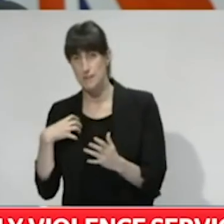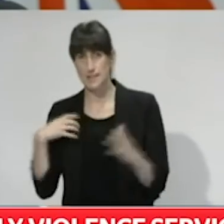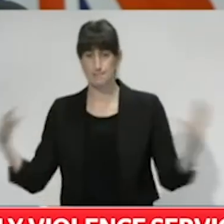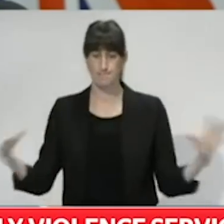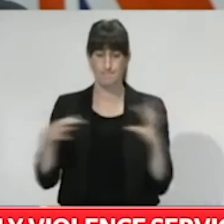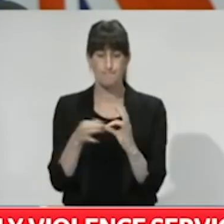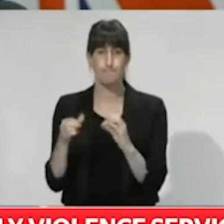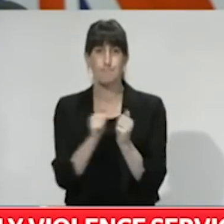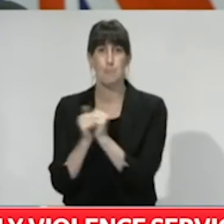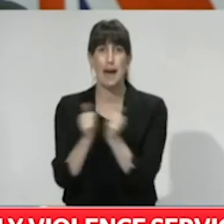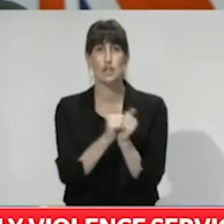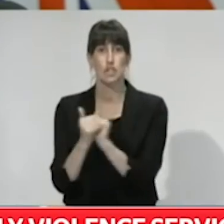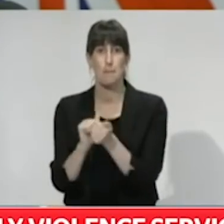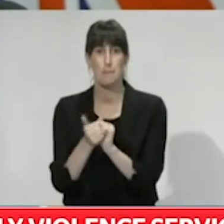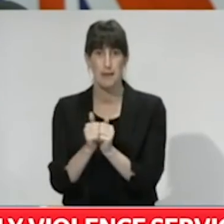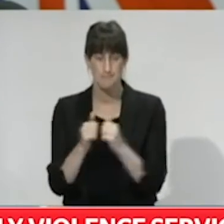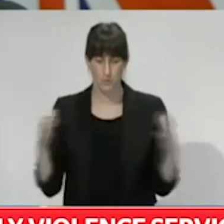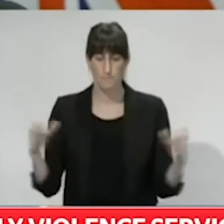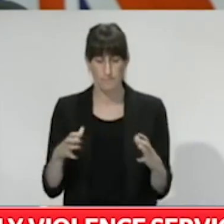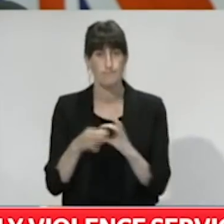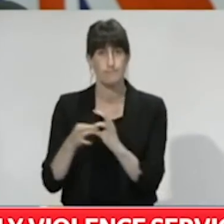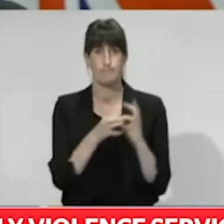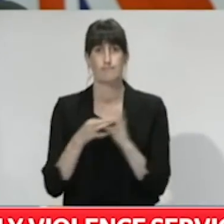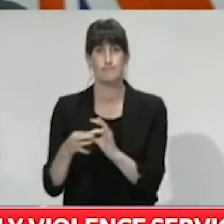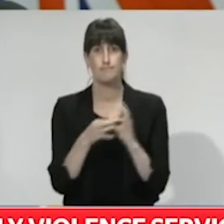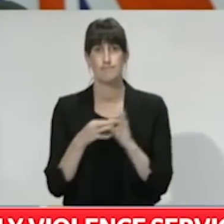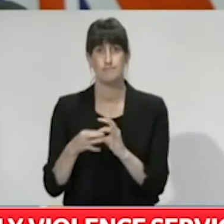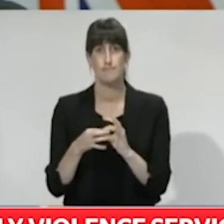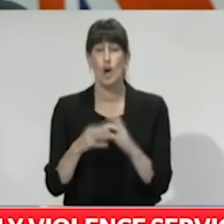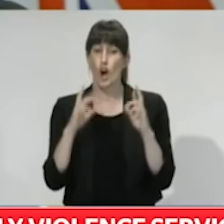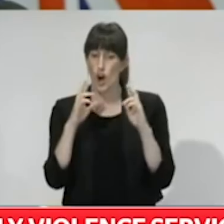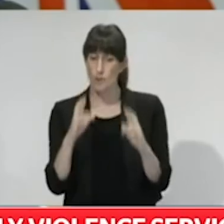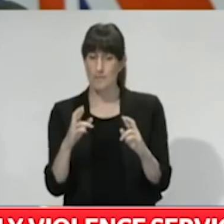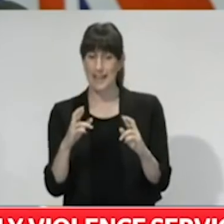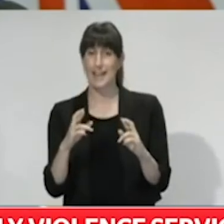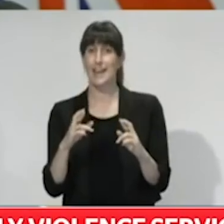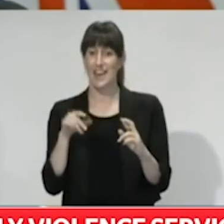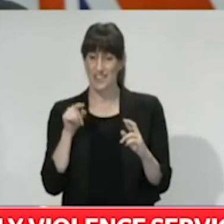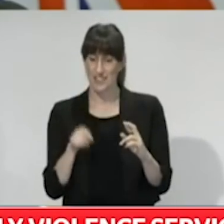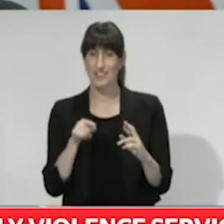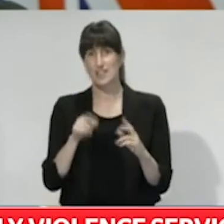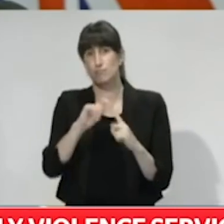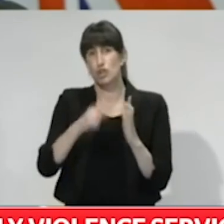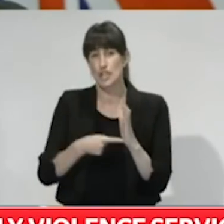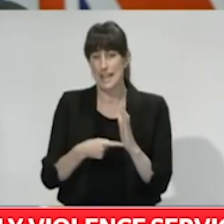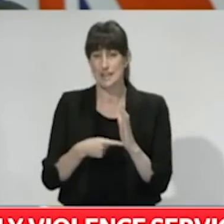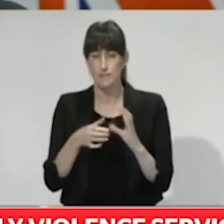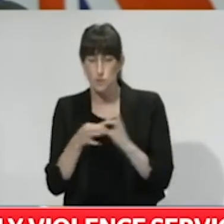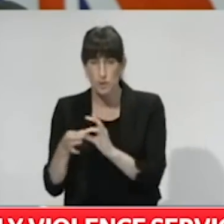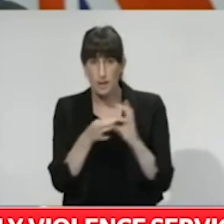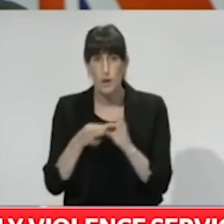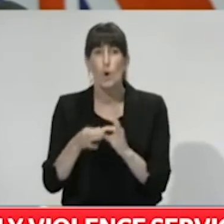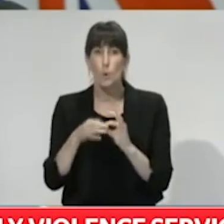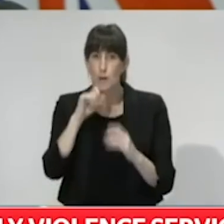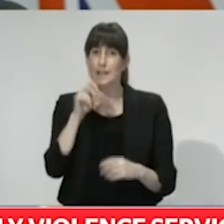Through the work of the Joint Venture Business Unit, I hope this is something we're going to see much more of in the family violence space in